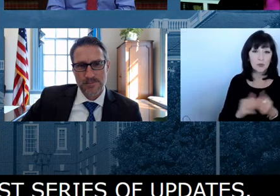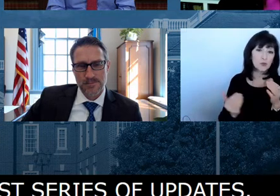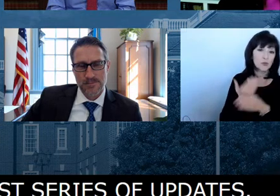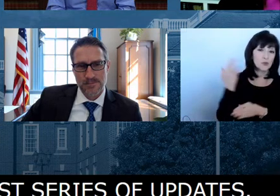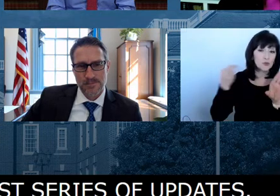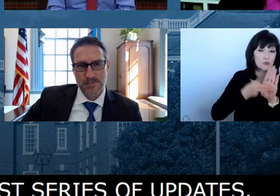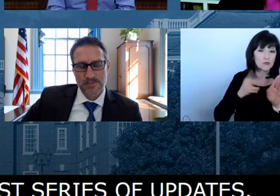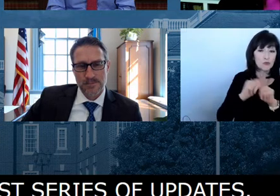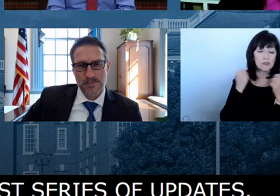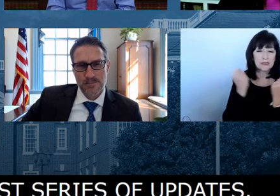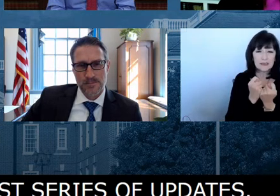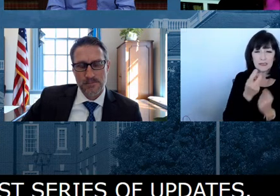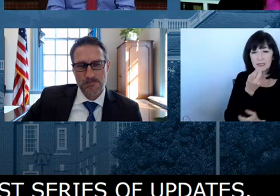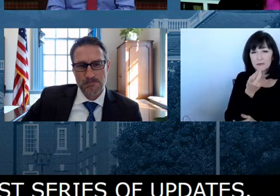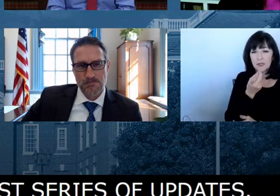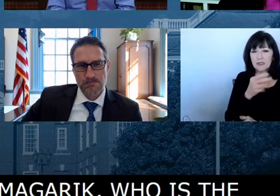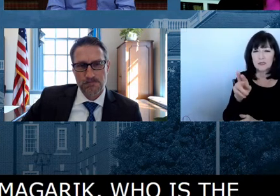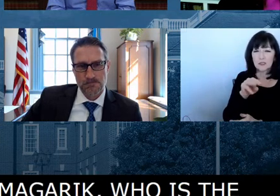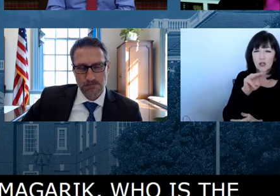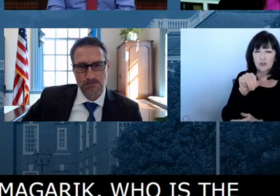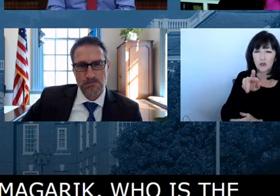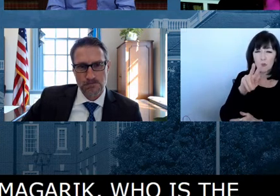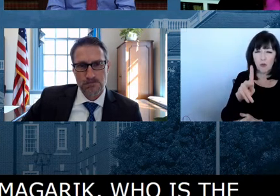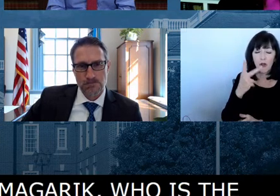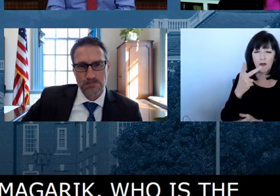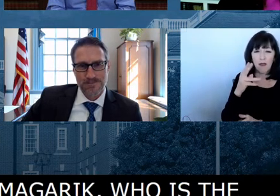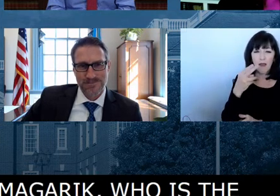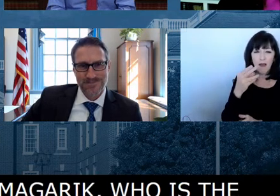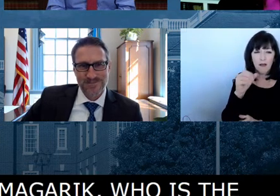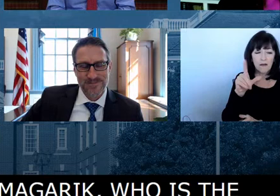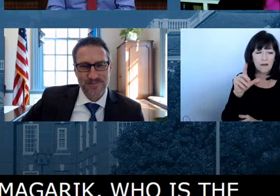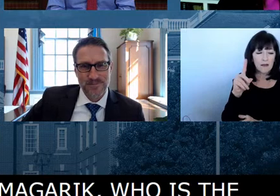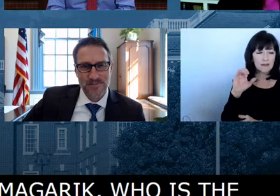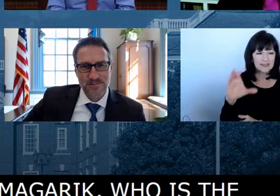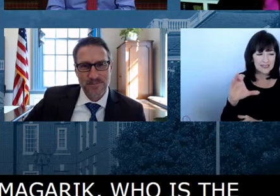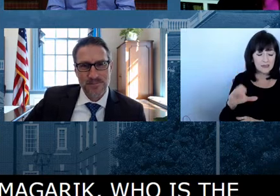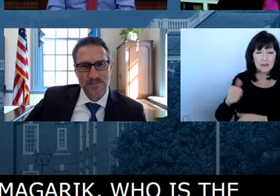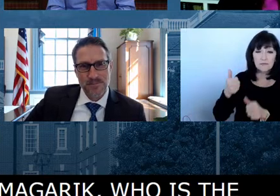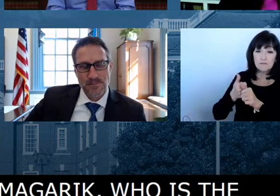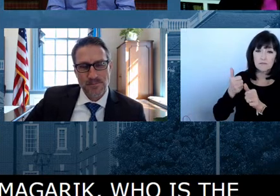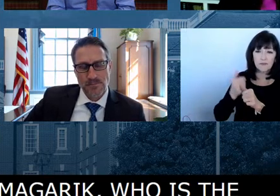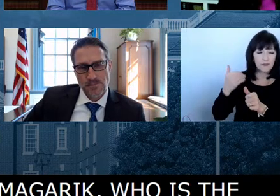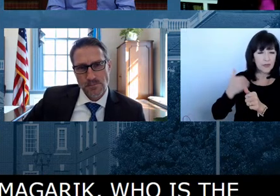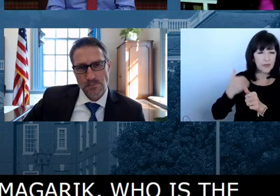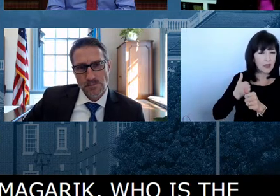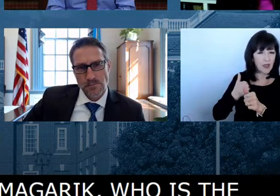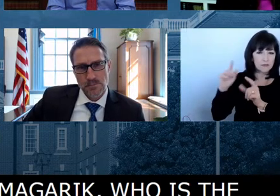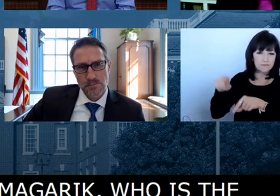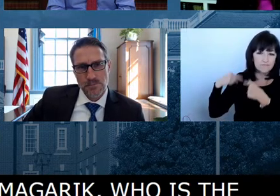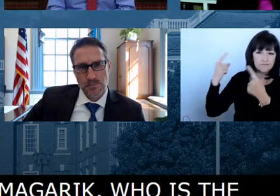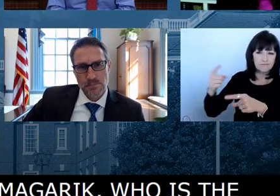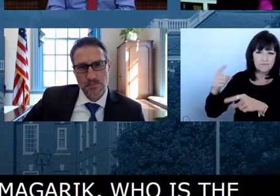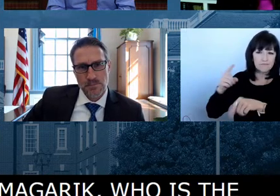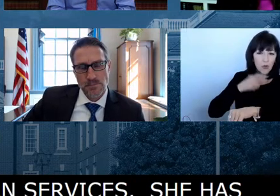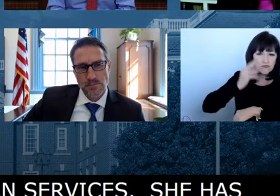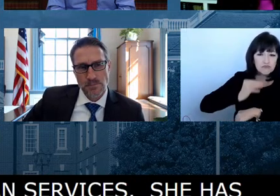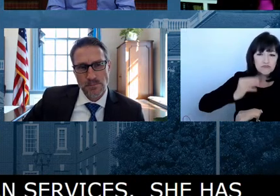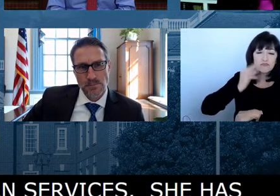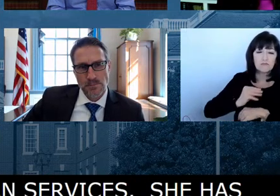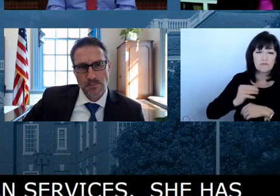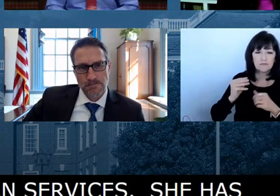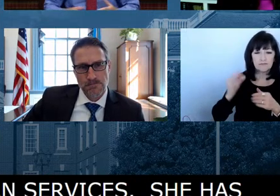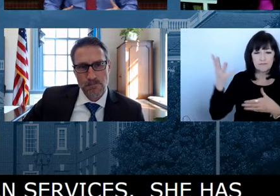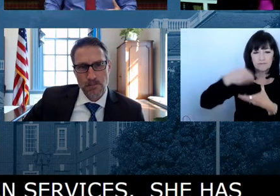Mark Holodick, who's the new Secretary of Education. Dr. Holodick has a long career in education in our state,